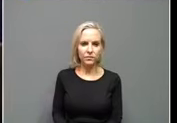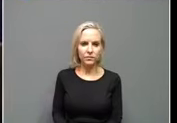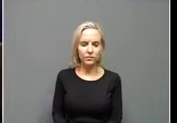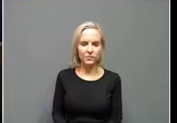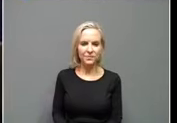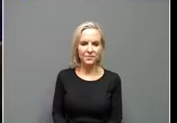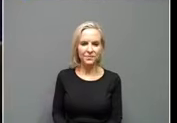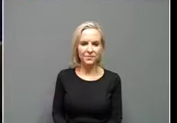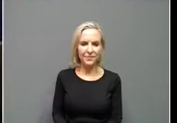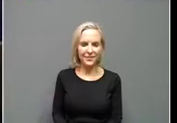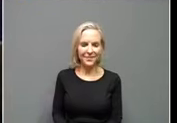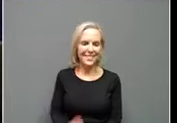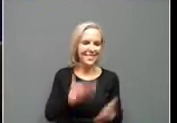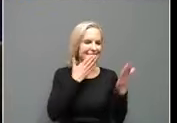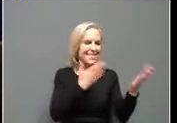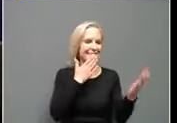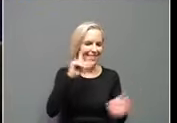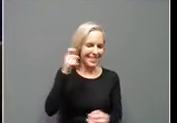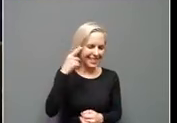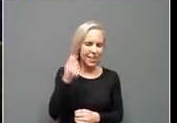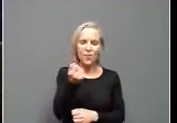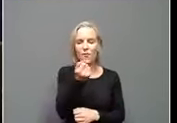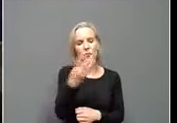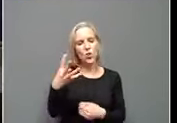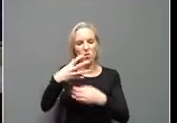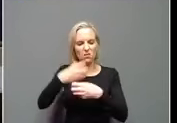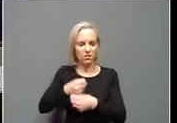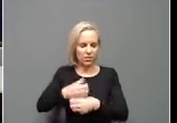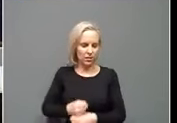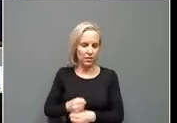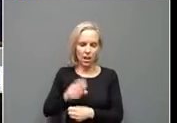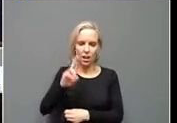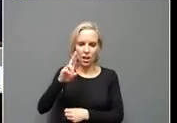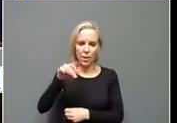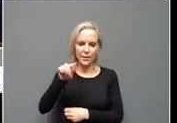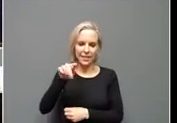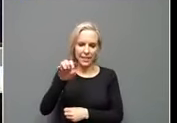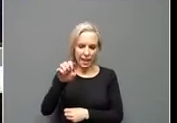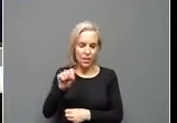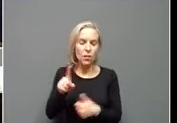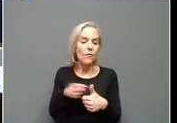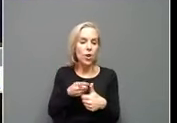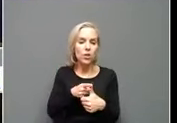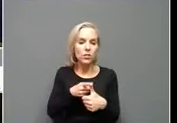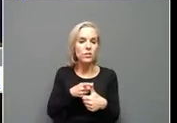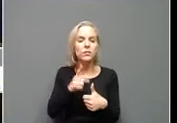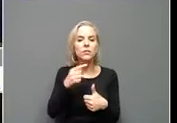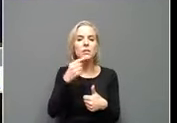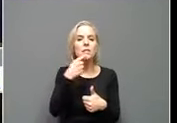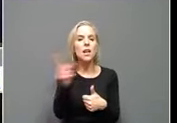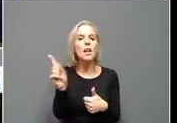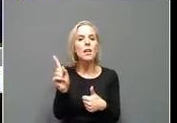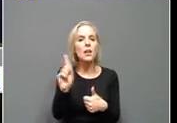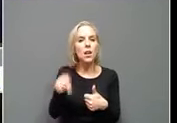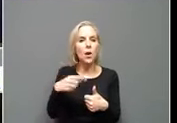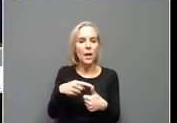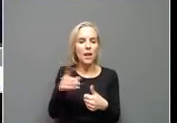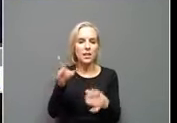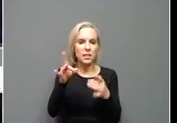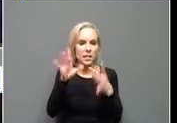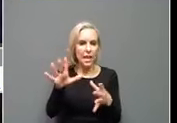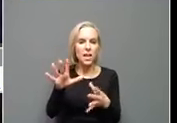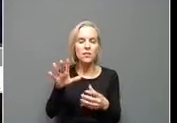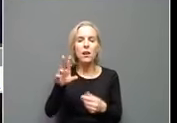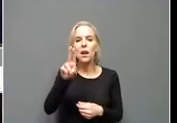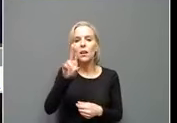Thank you, Governor. Just a few short updates today. First is an announcement about our Disaster Unemployment Assistance